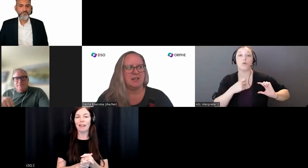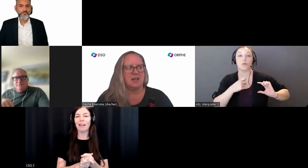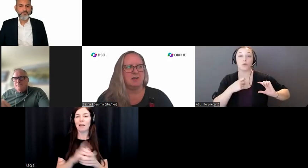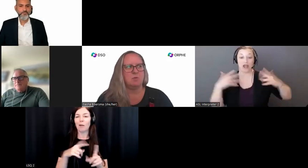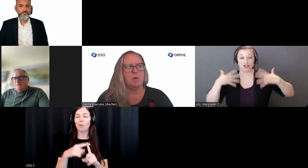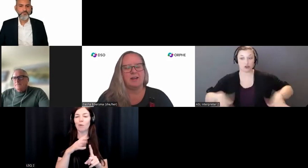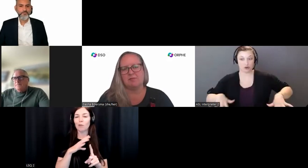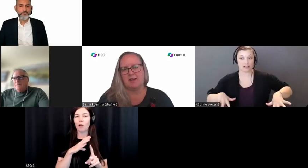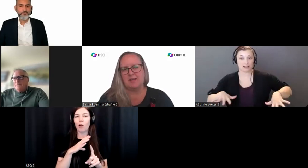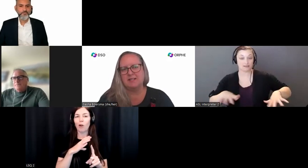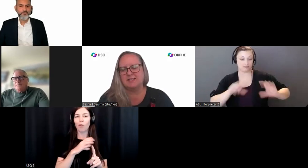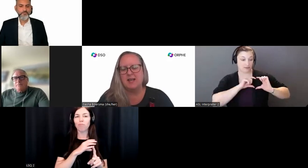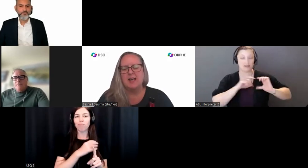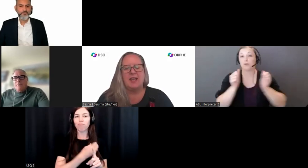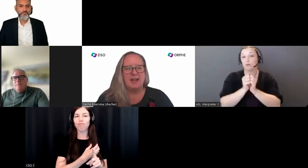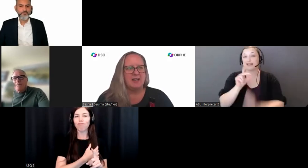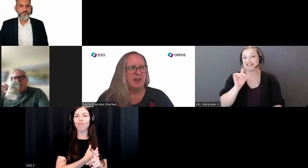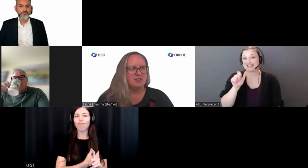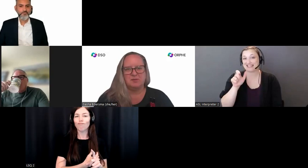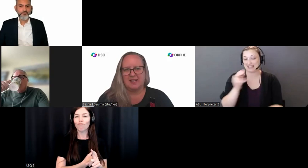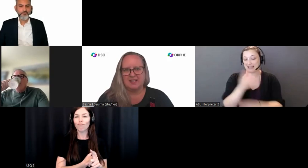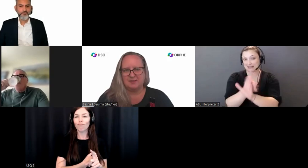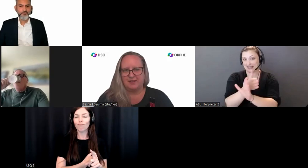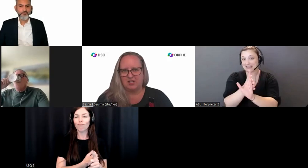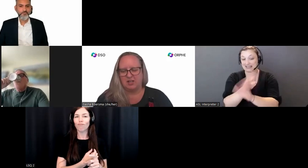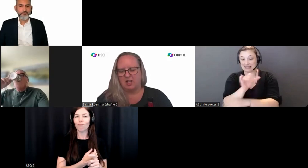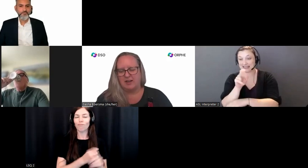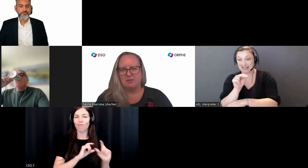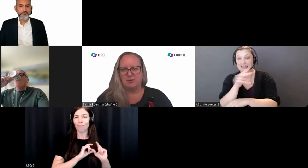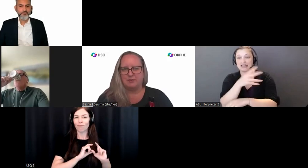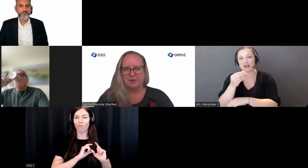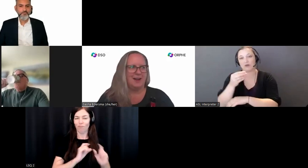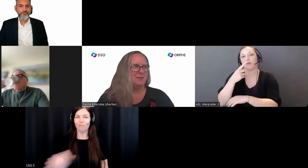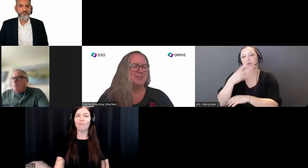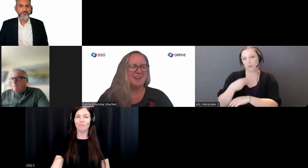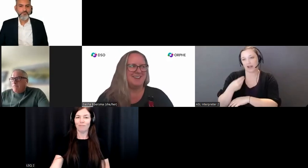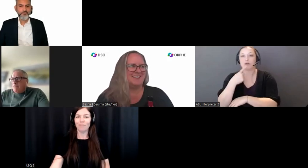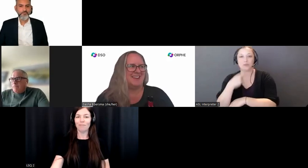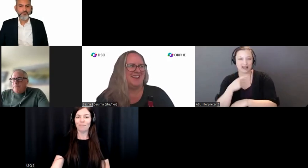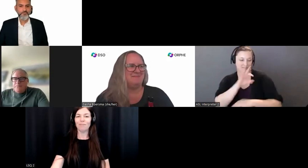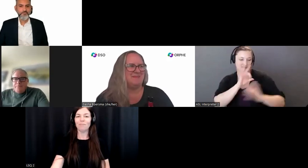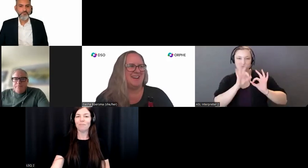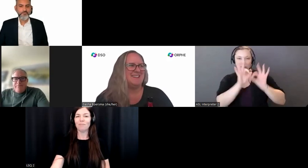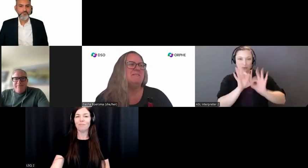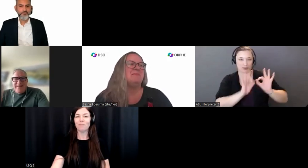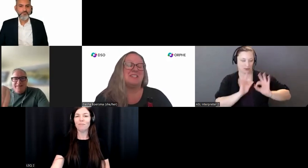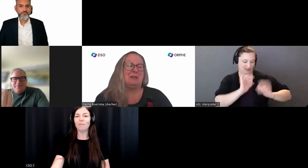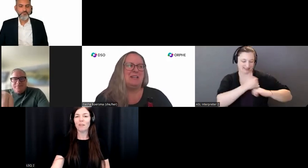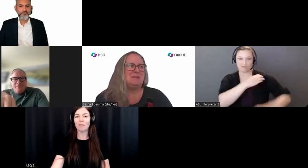seal skin and white and red beads. And I also tend to fidget a lot and move around. I am